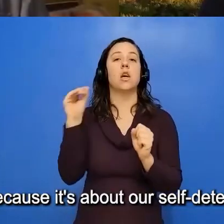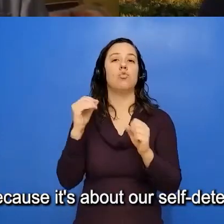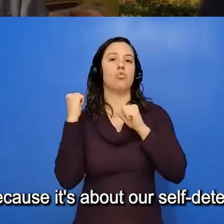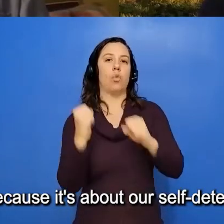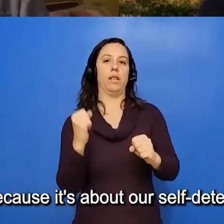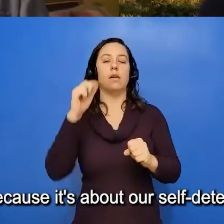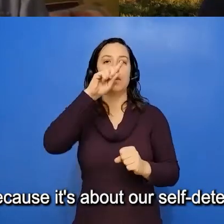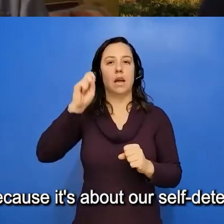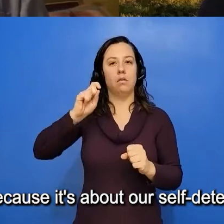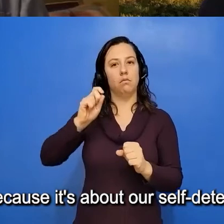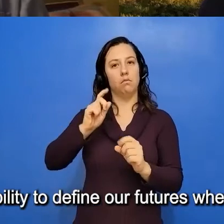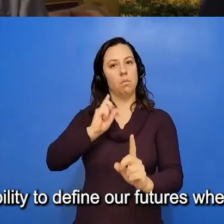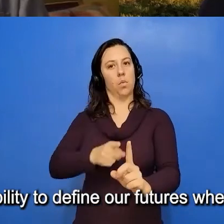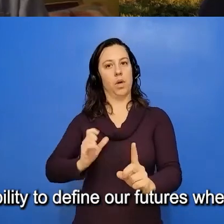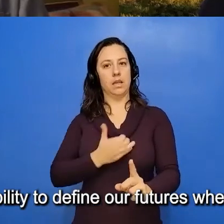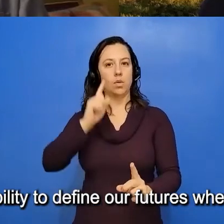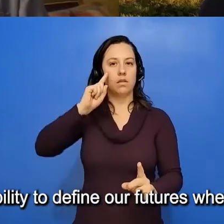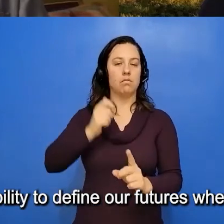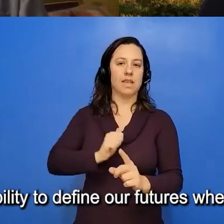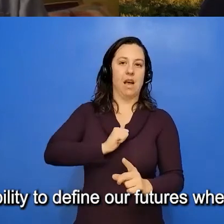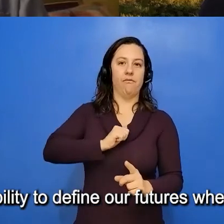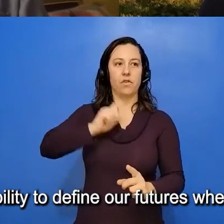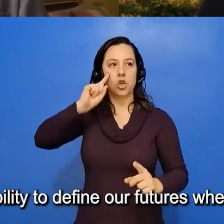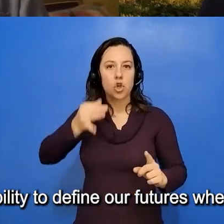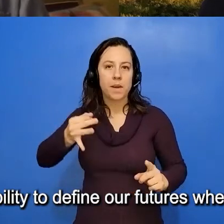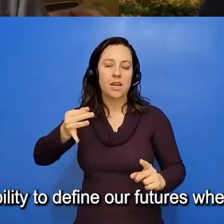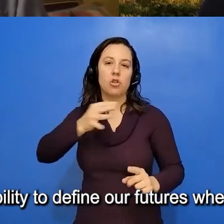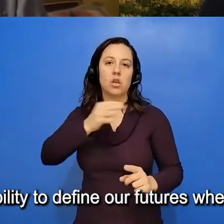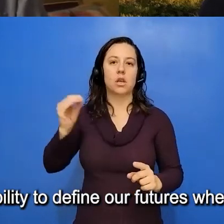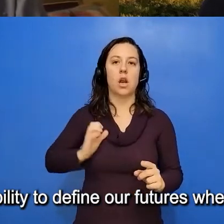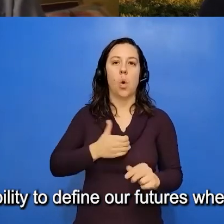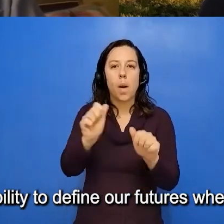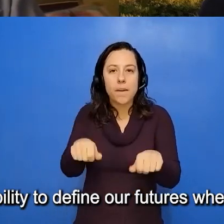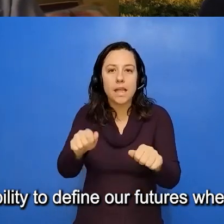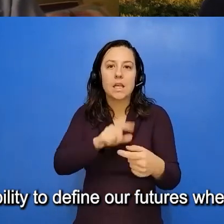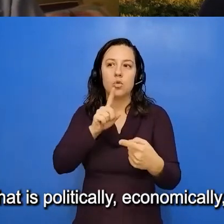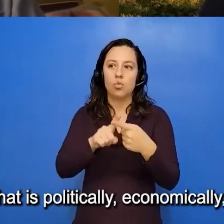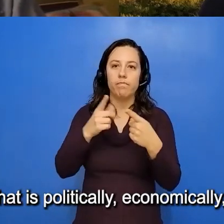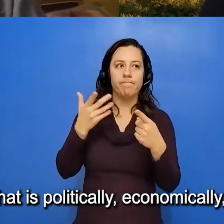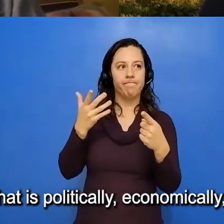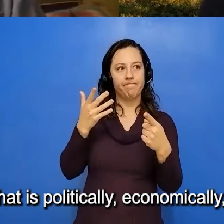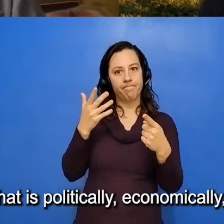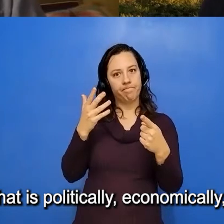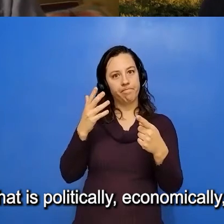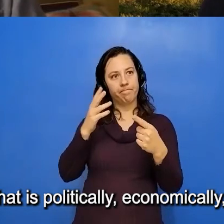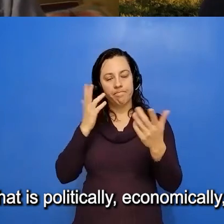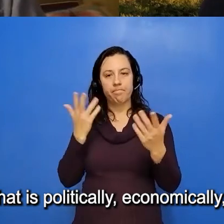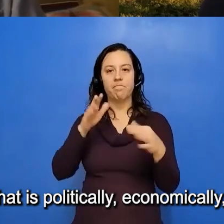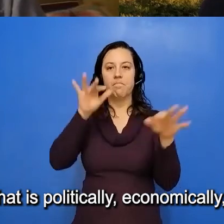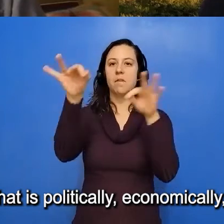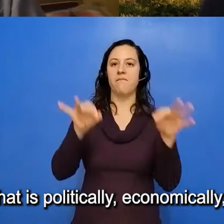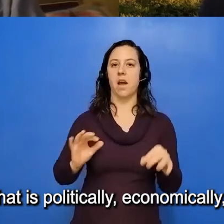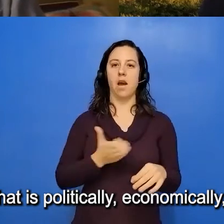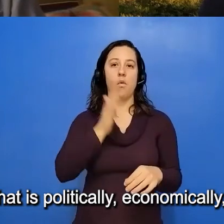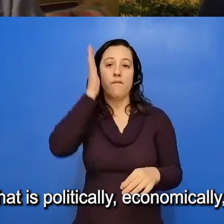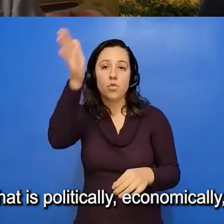self-determination and our ability to define our futures, whether that is politically,